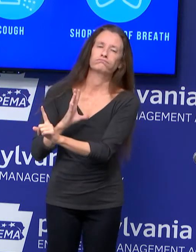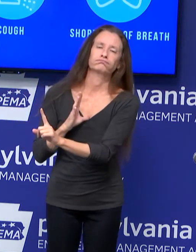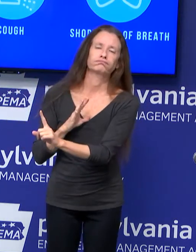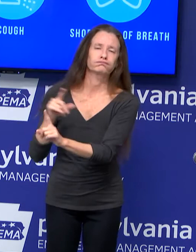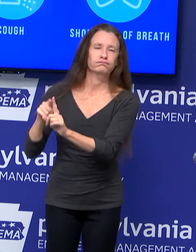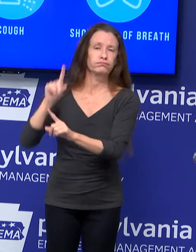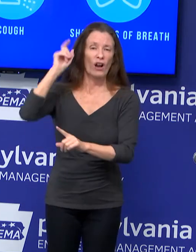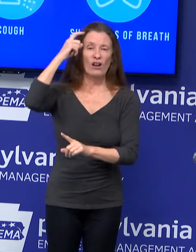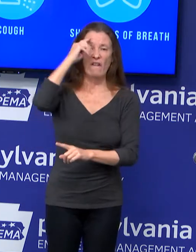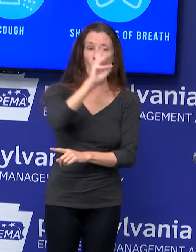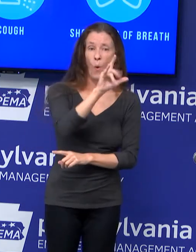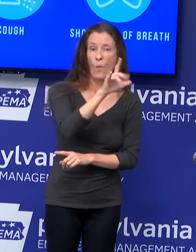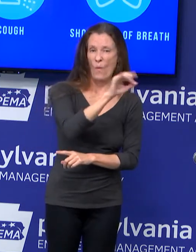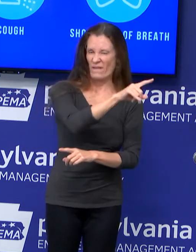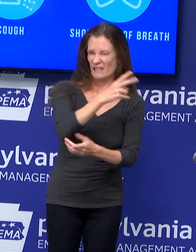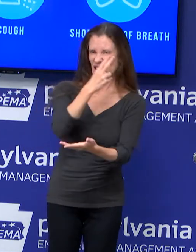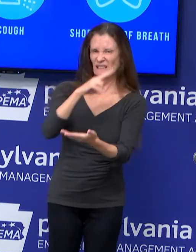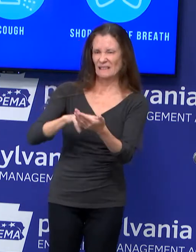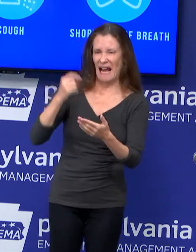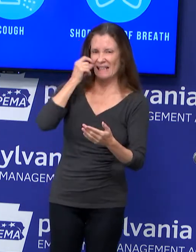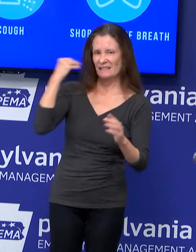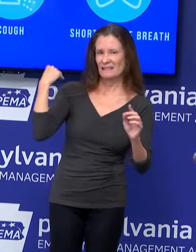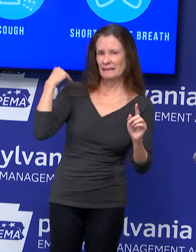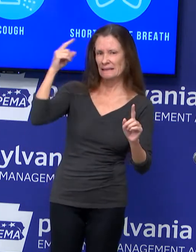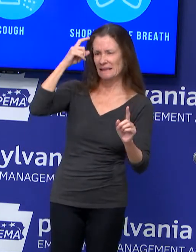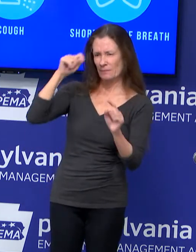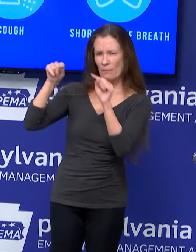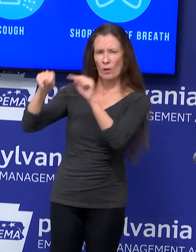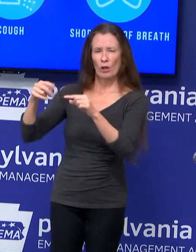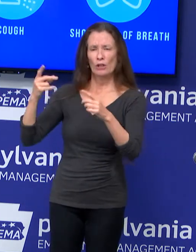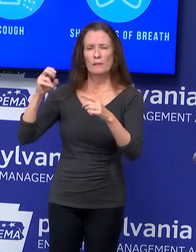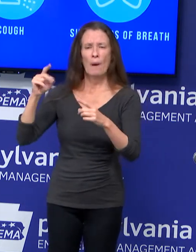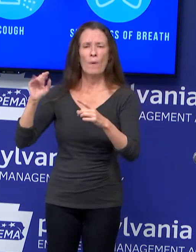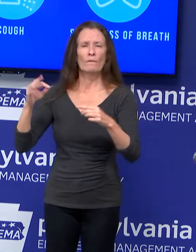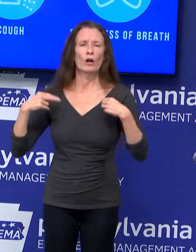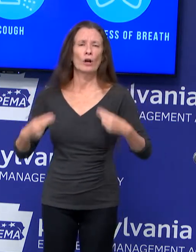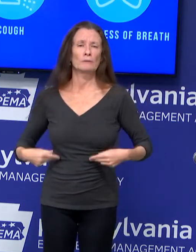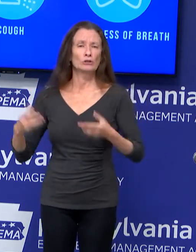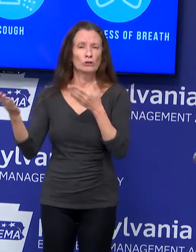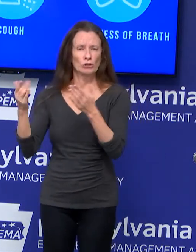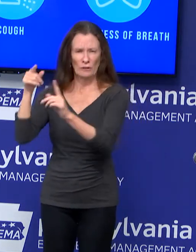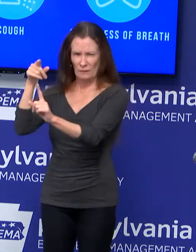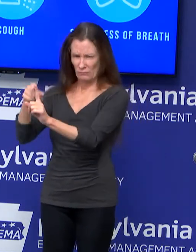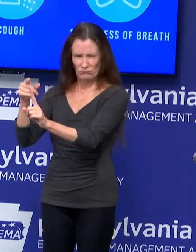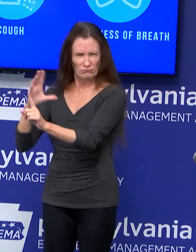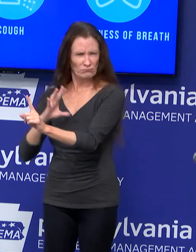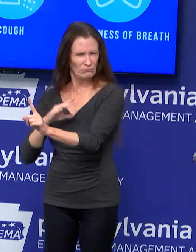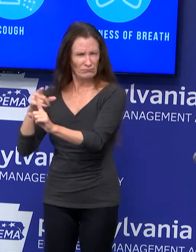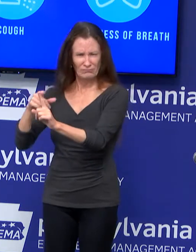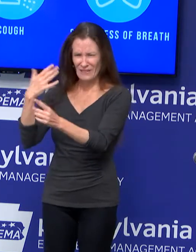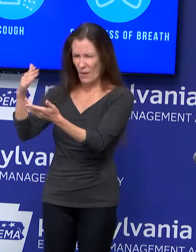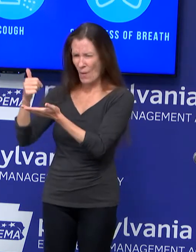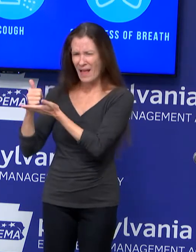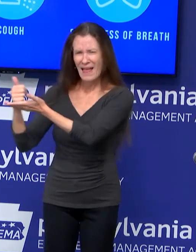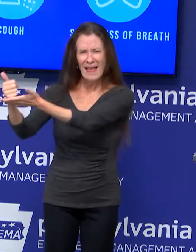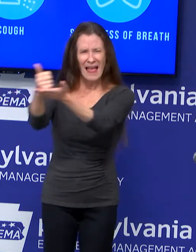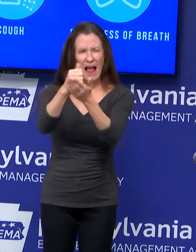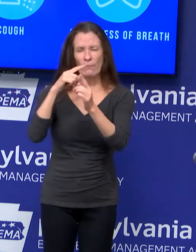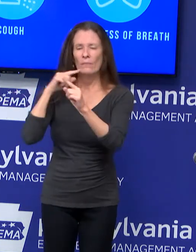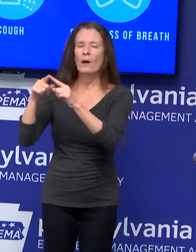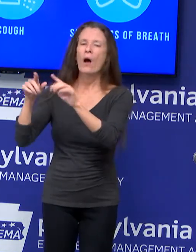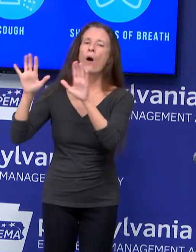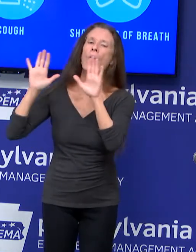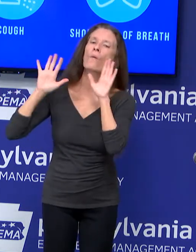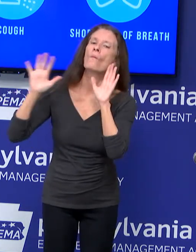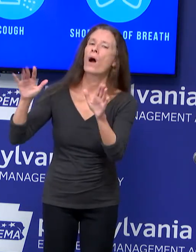governor this summer, implemented by the Department of Human Services with assistance from the Department of Health, where we have great academic medical centers working